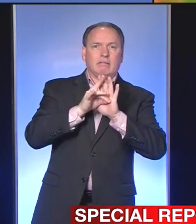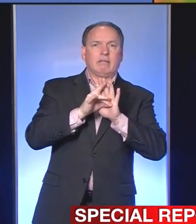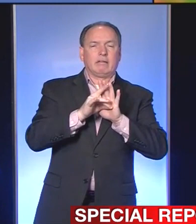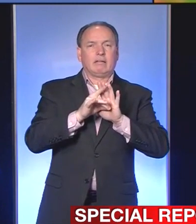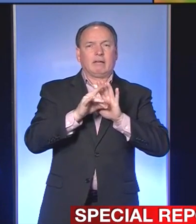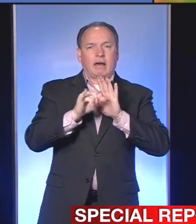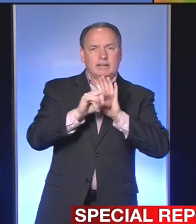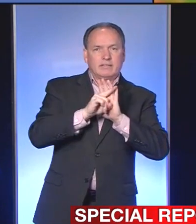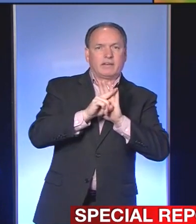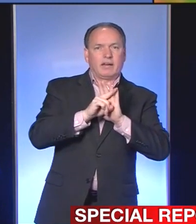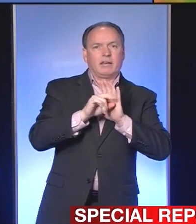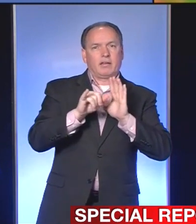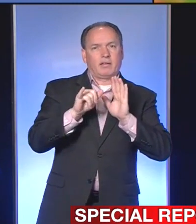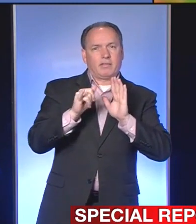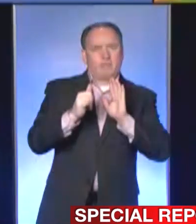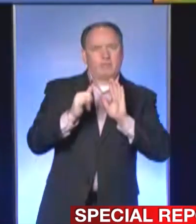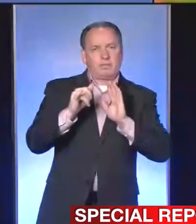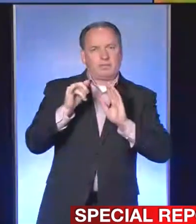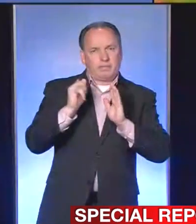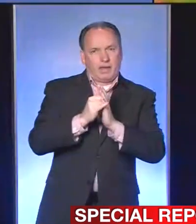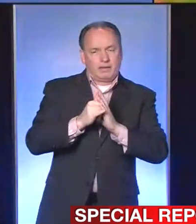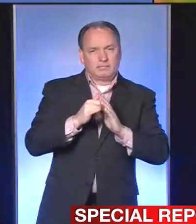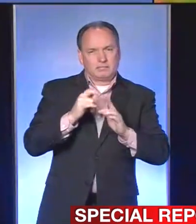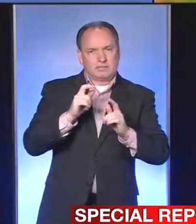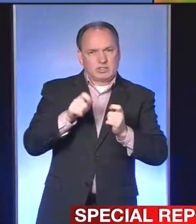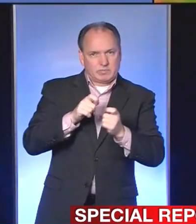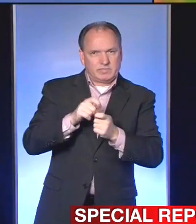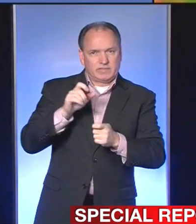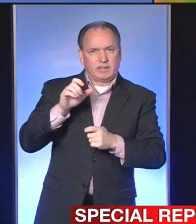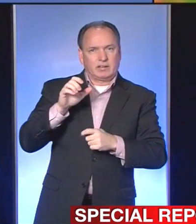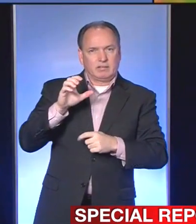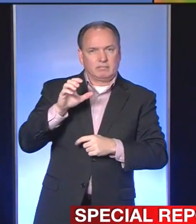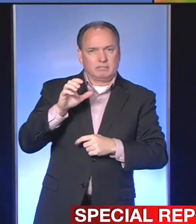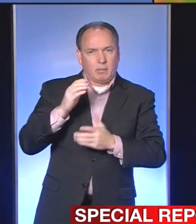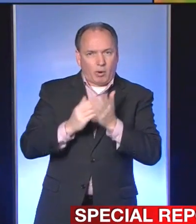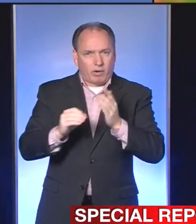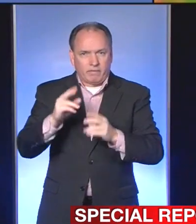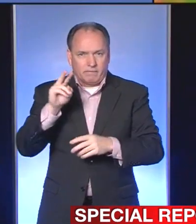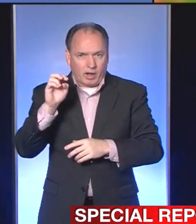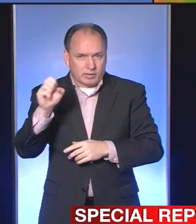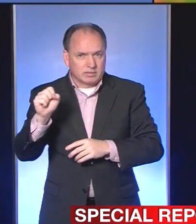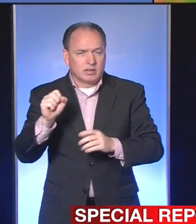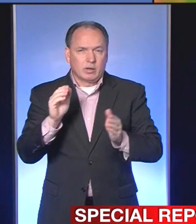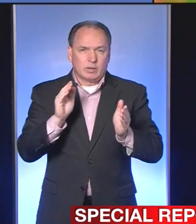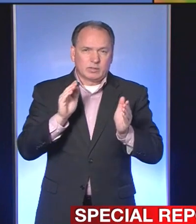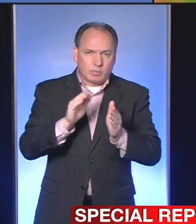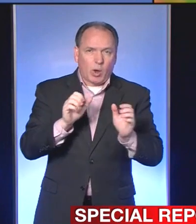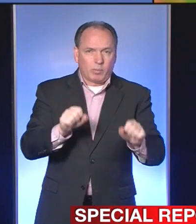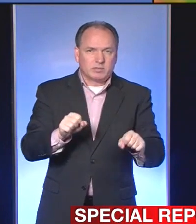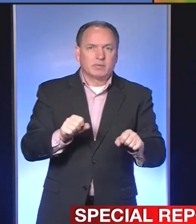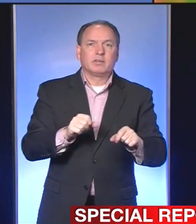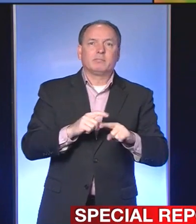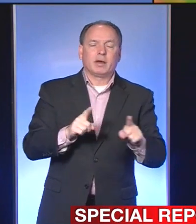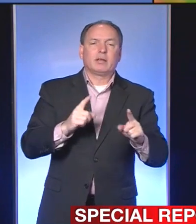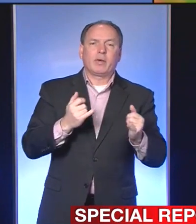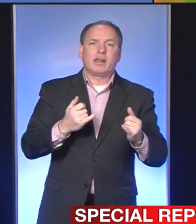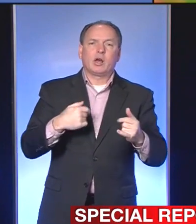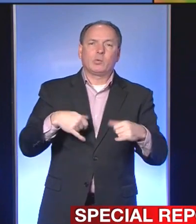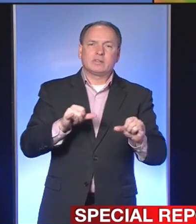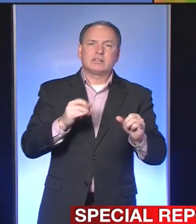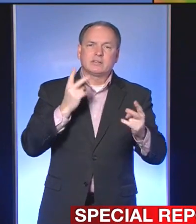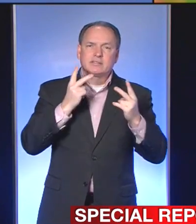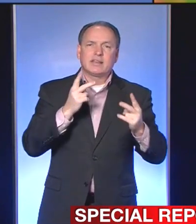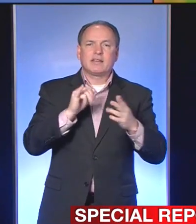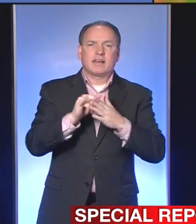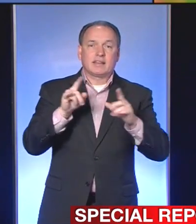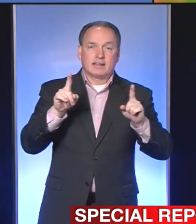of that virus. So there is a small possibility. Right now, we're still seeing the tests are